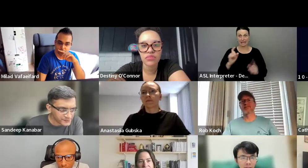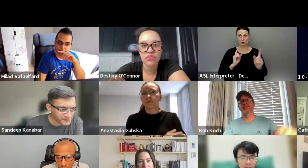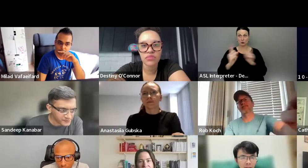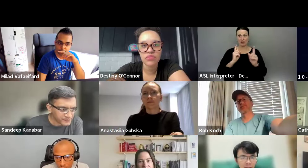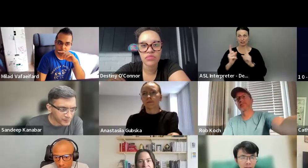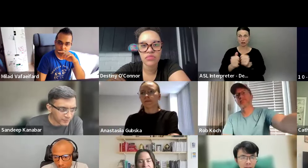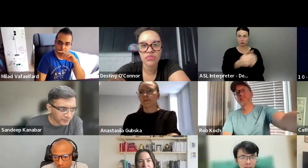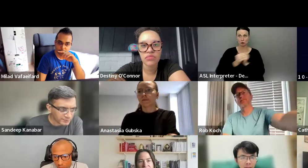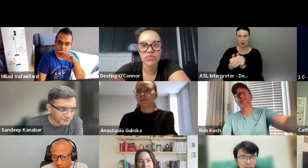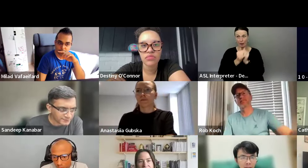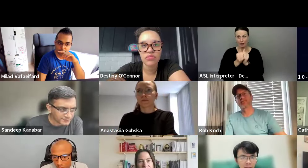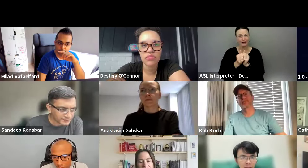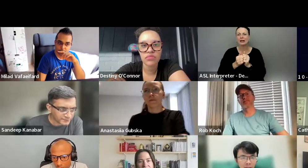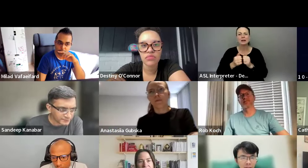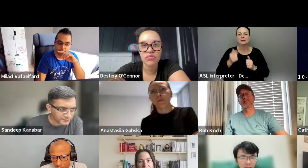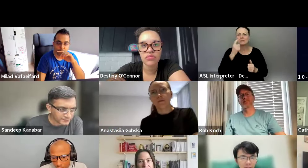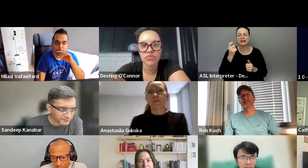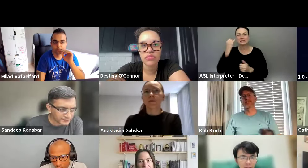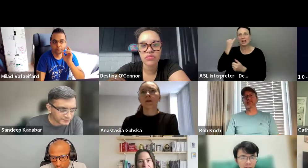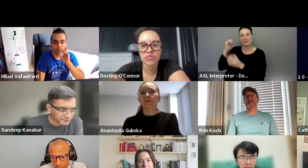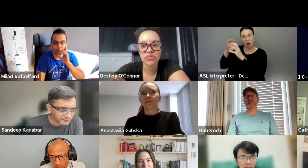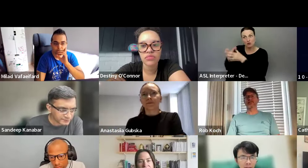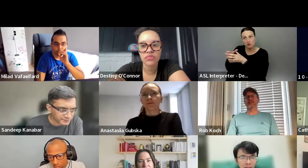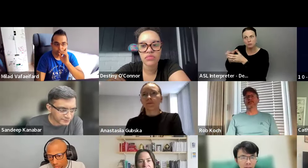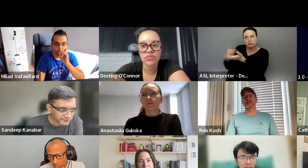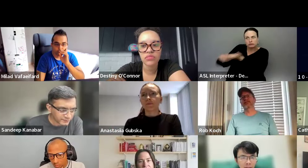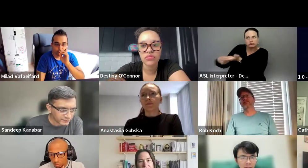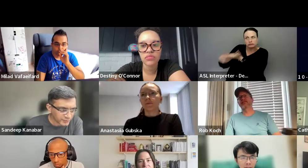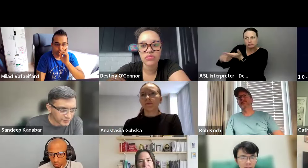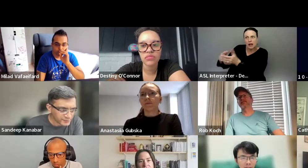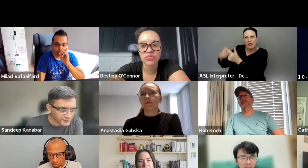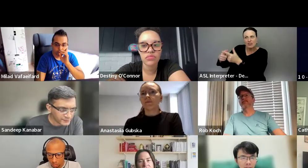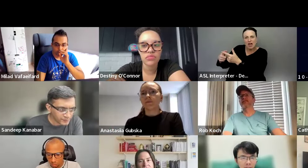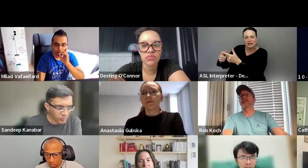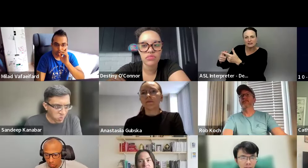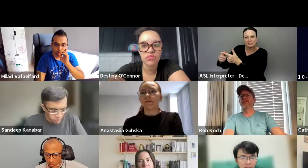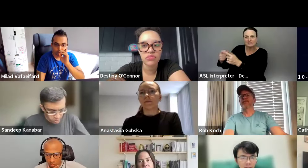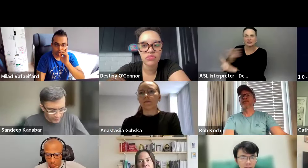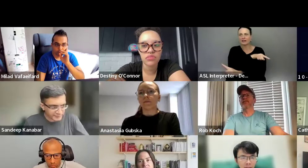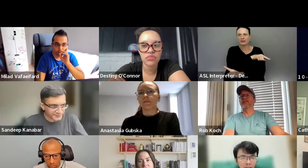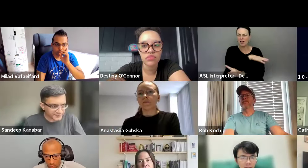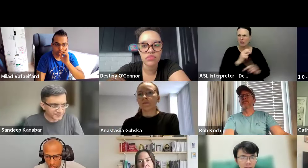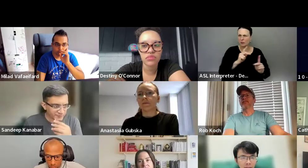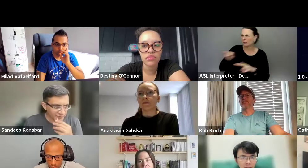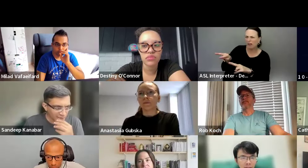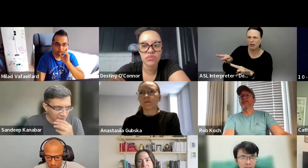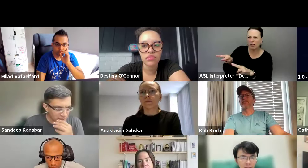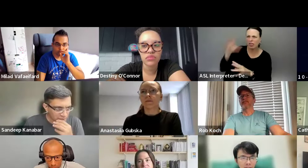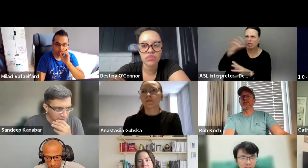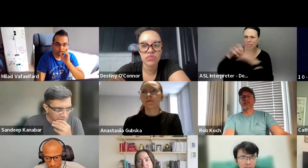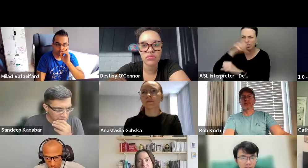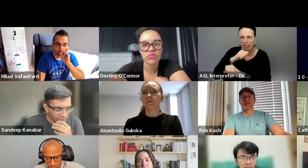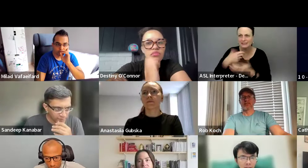together. I think like if some group has having a conversation and then go to, it's like, like the other people are not missing, are missing